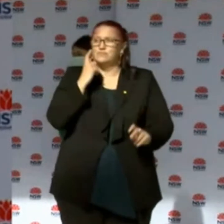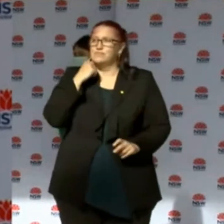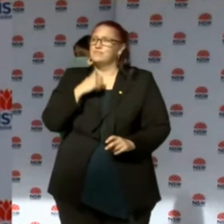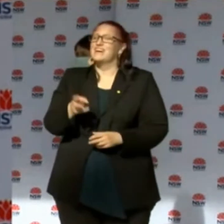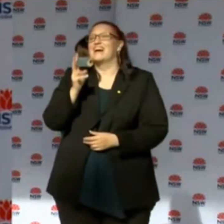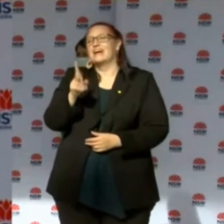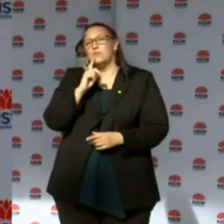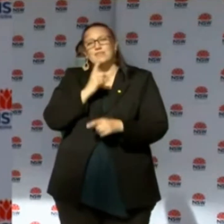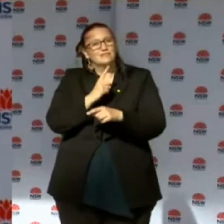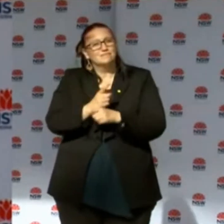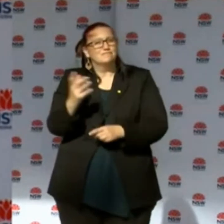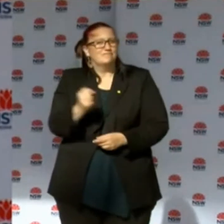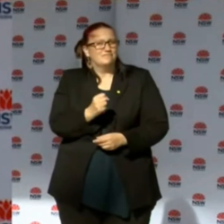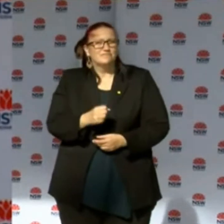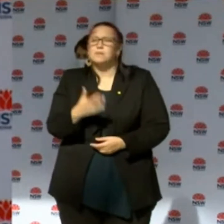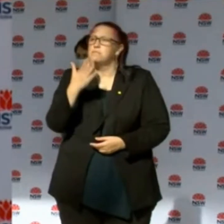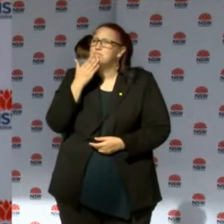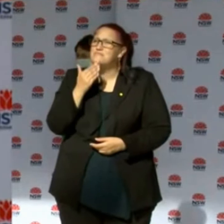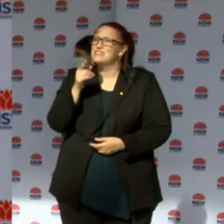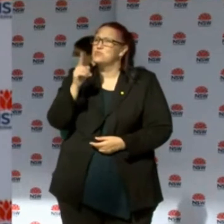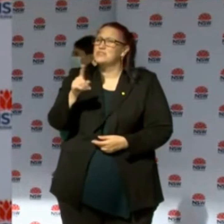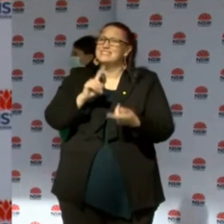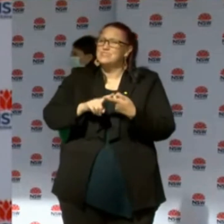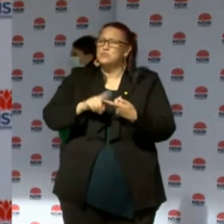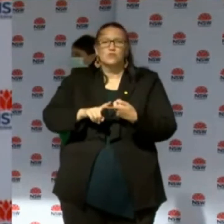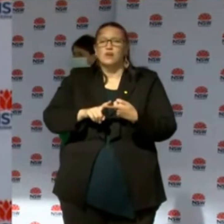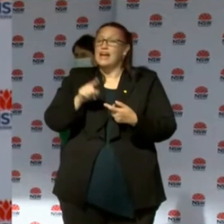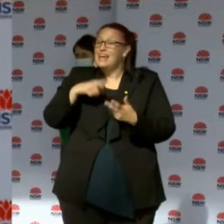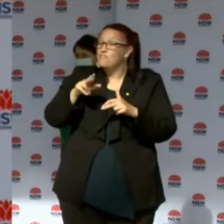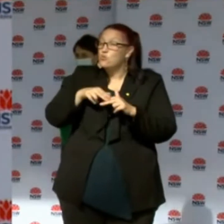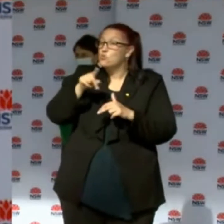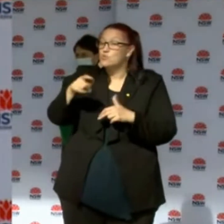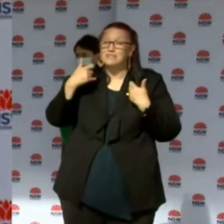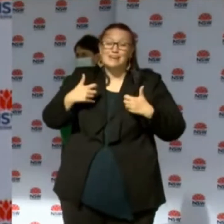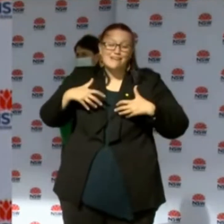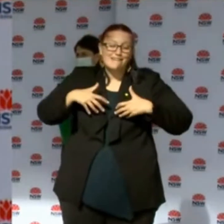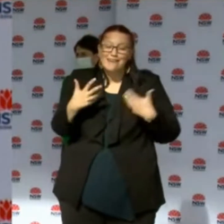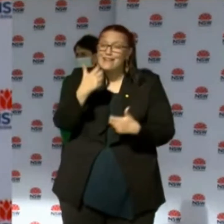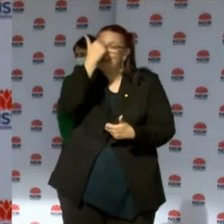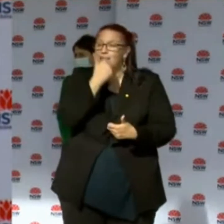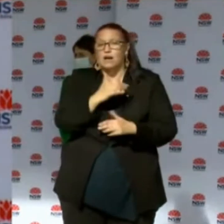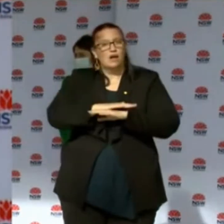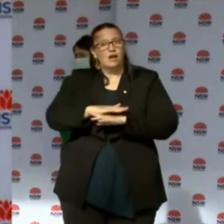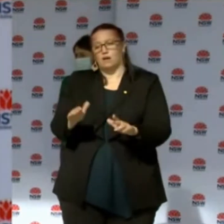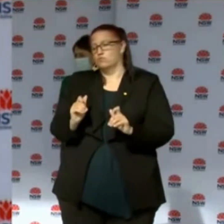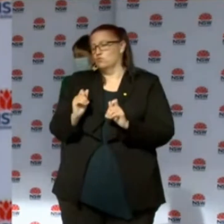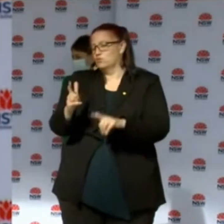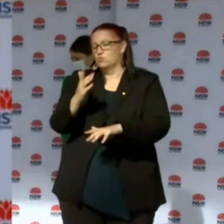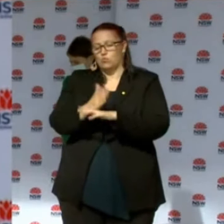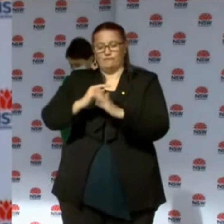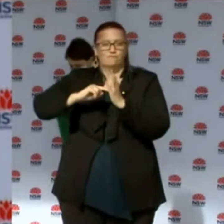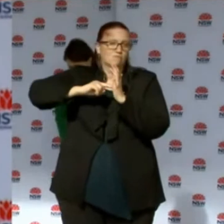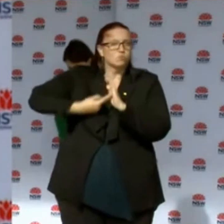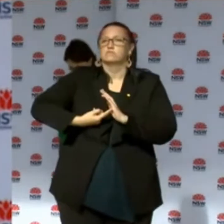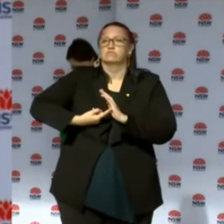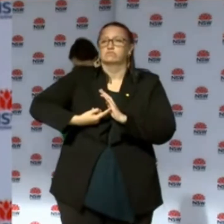message is please continue to not go to work if you have any symptoms at all. Please get